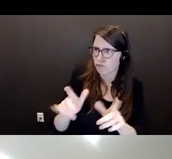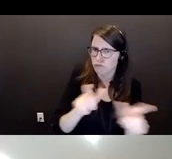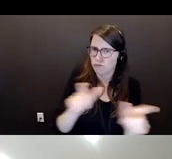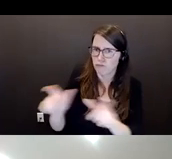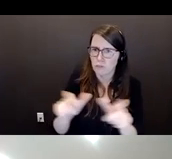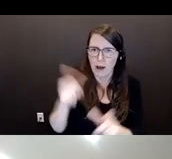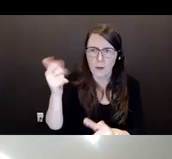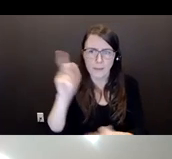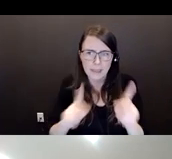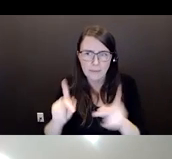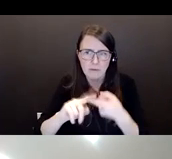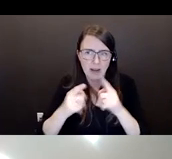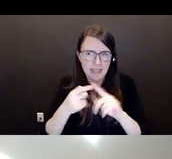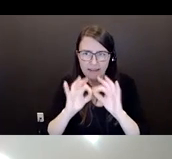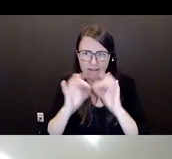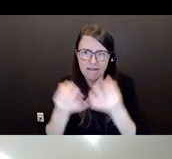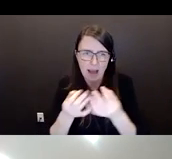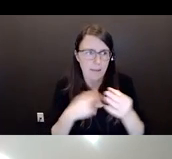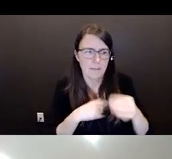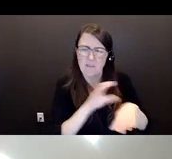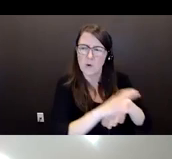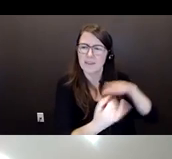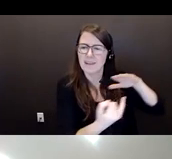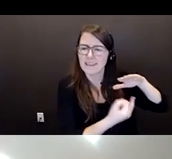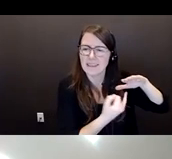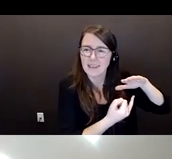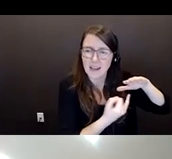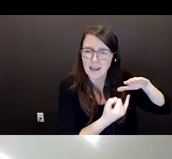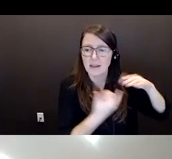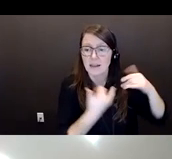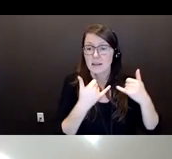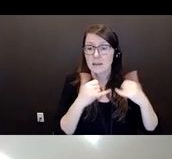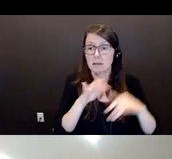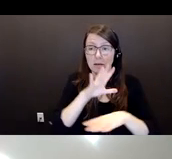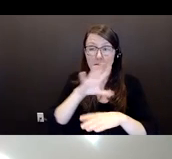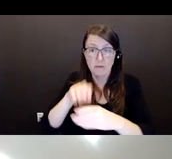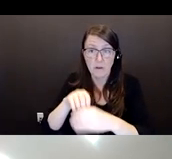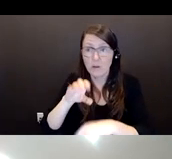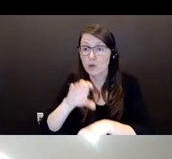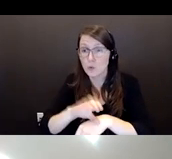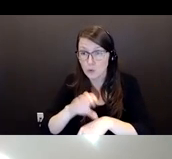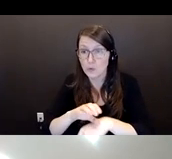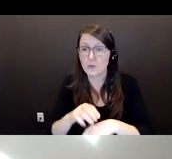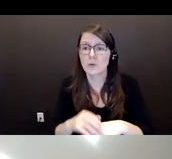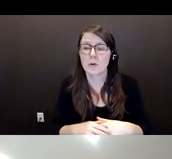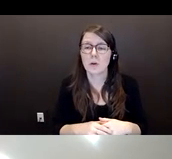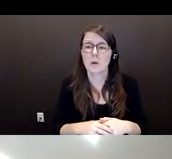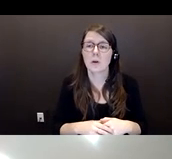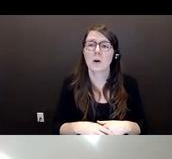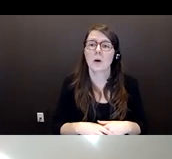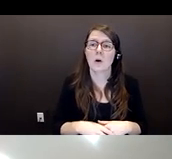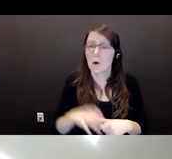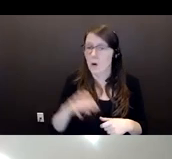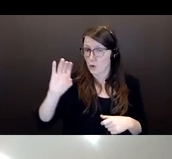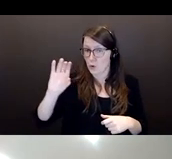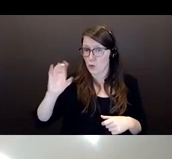basically isolating her, even though she's in the church. Trying to toss the people that were in the world with her. Yeah, trying